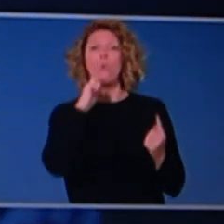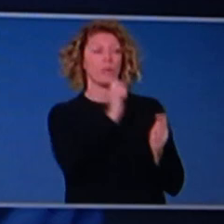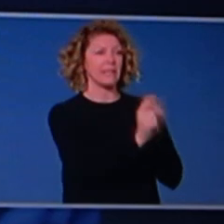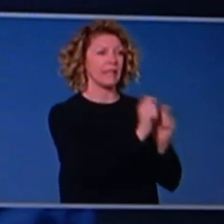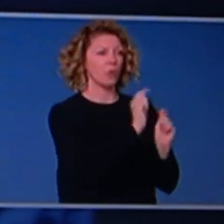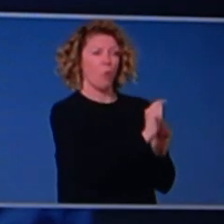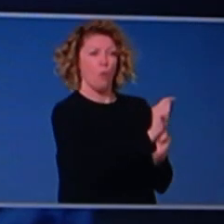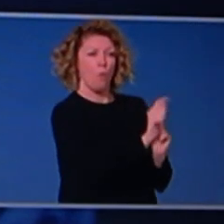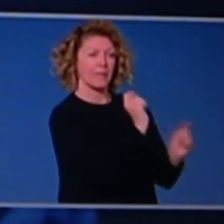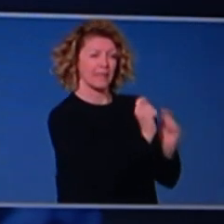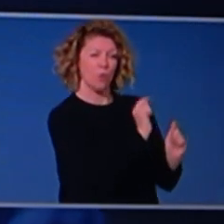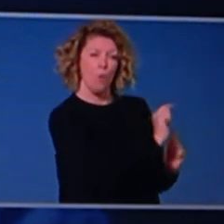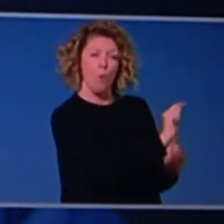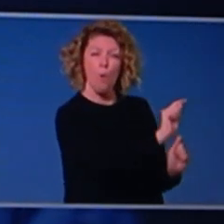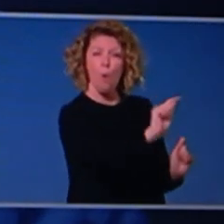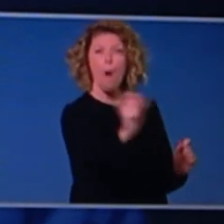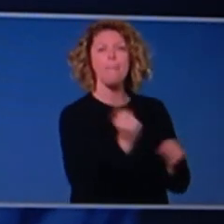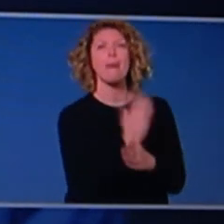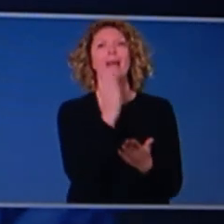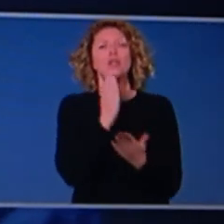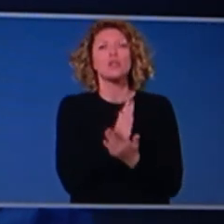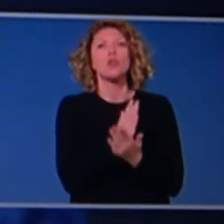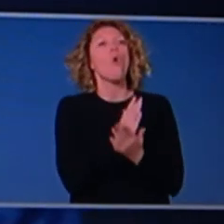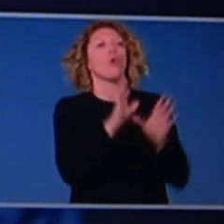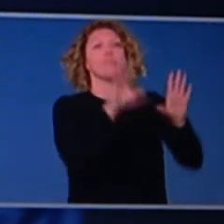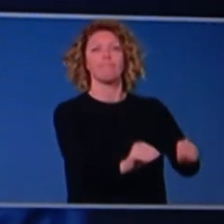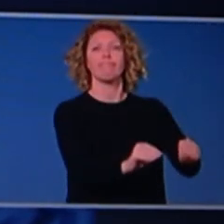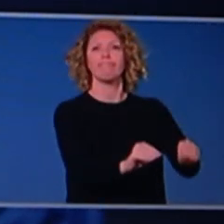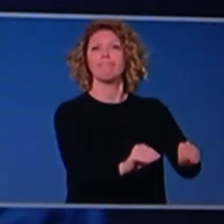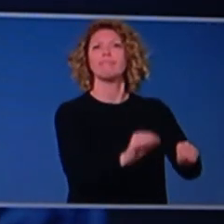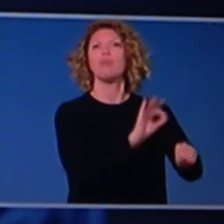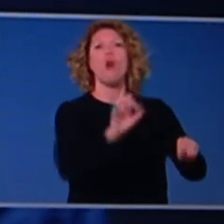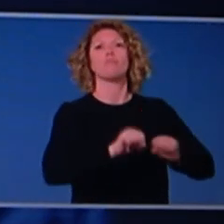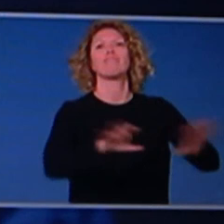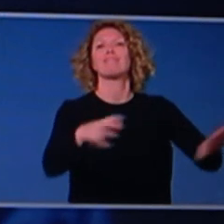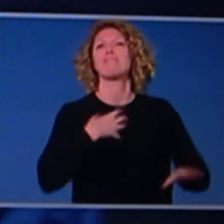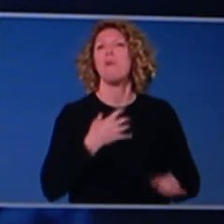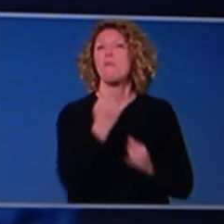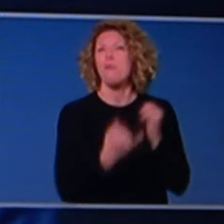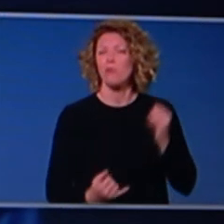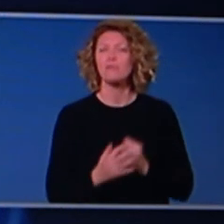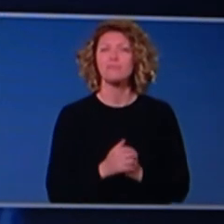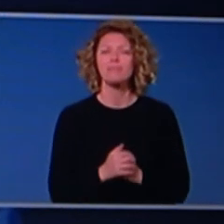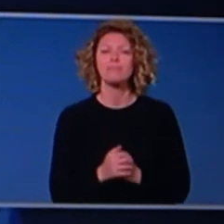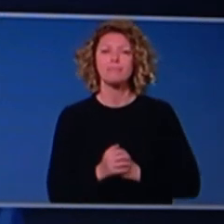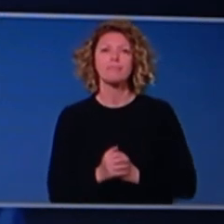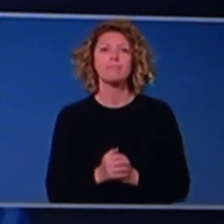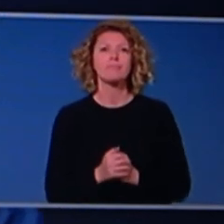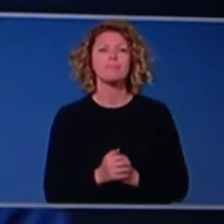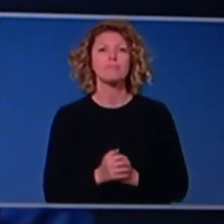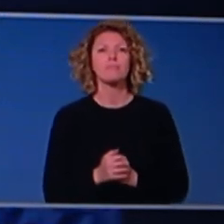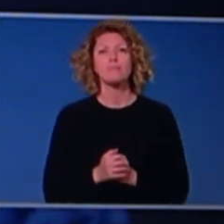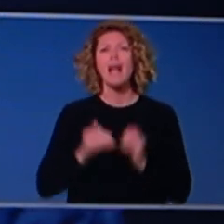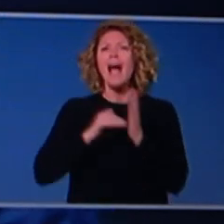very actively and make sure we lock that down. We have talked, there's been a lot of talk about what's called